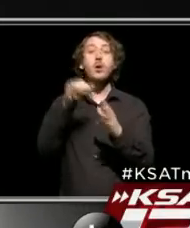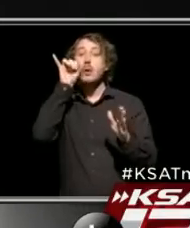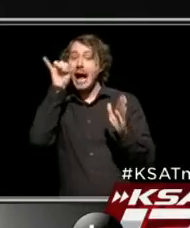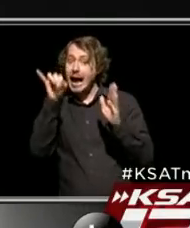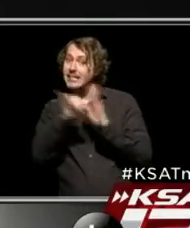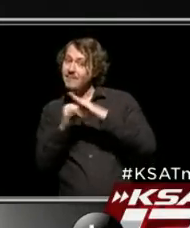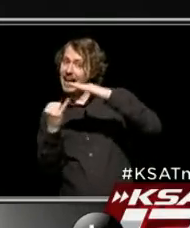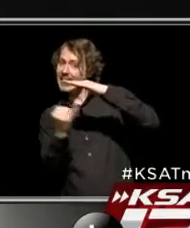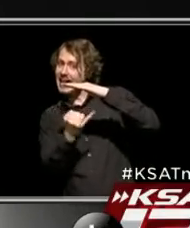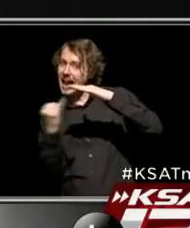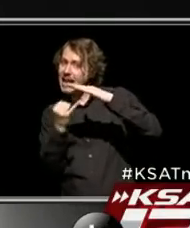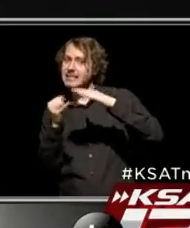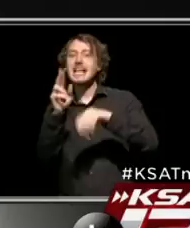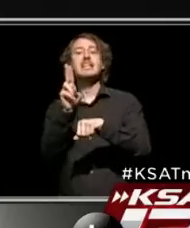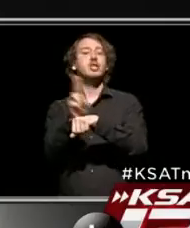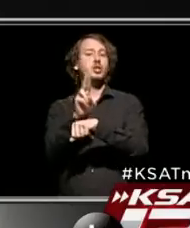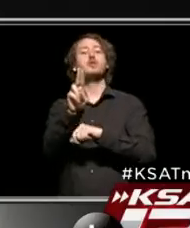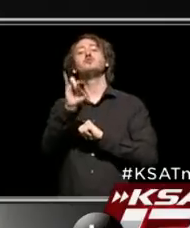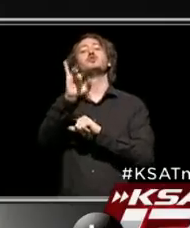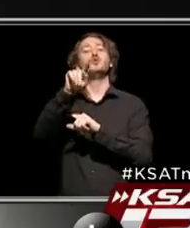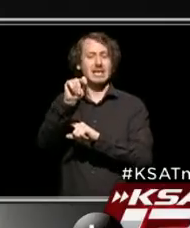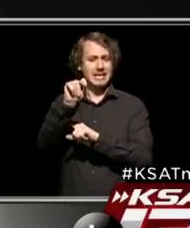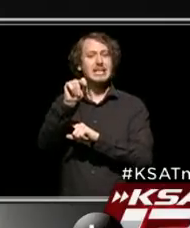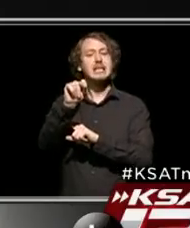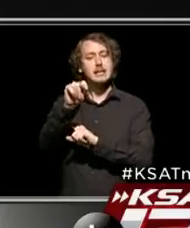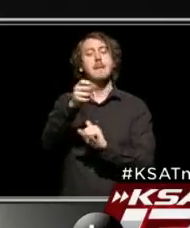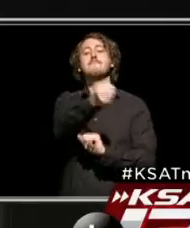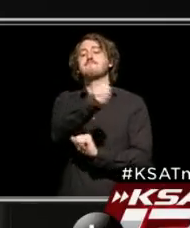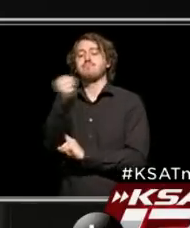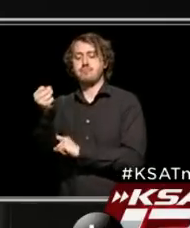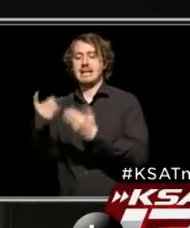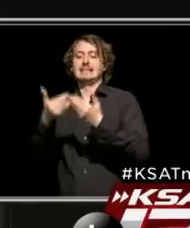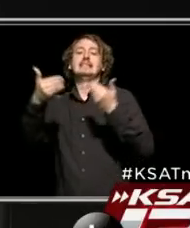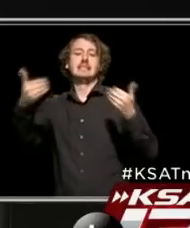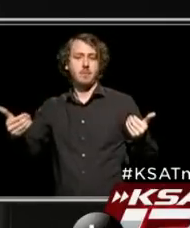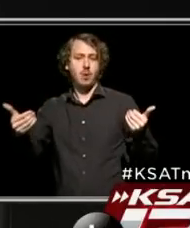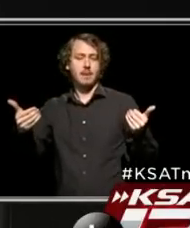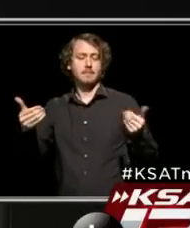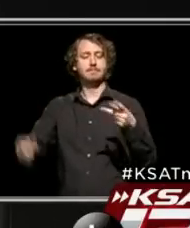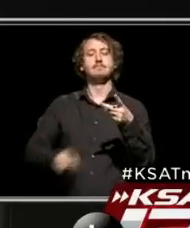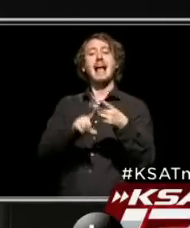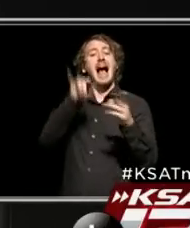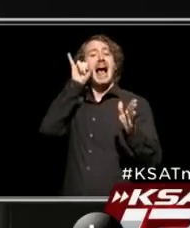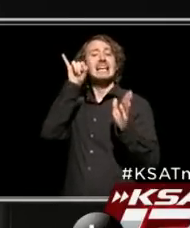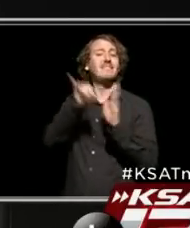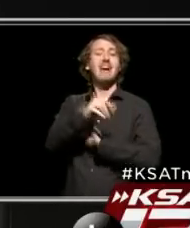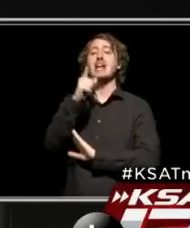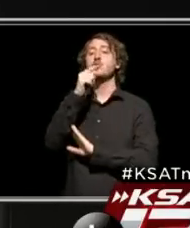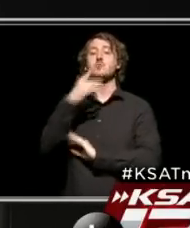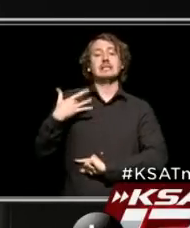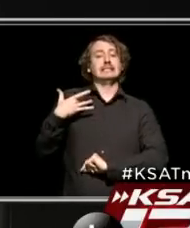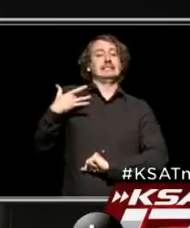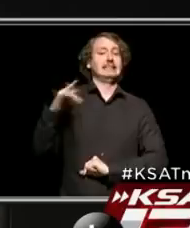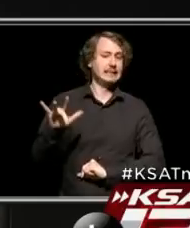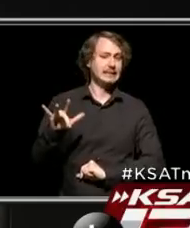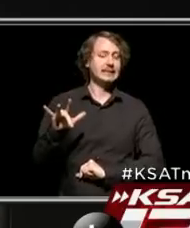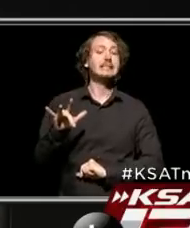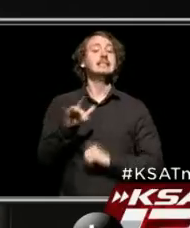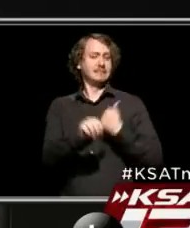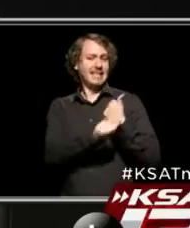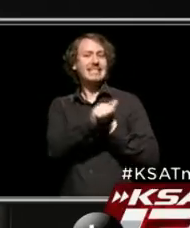isolated jail units where cases are identified. We've identified they're medically at risk and who may have been exposed.